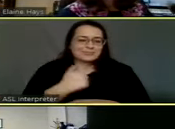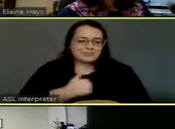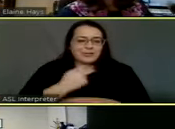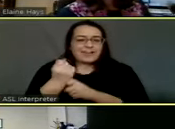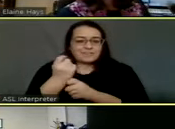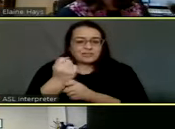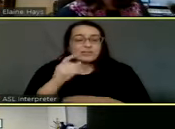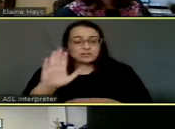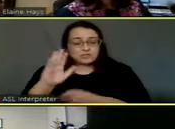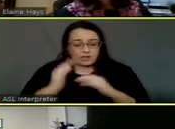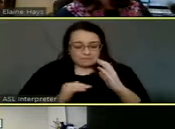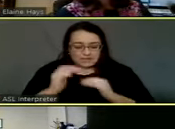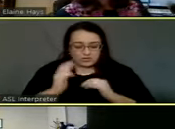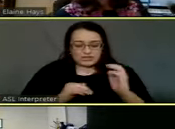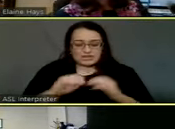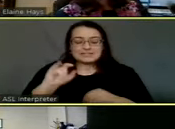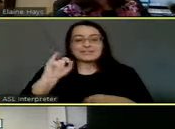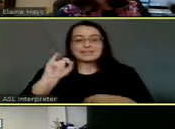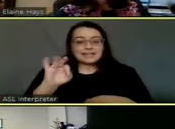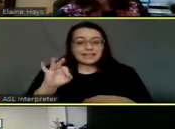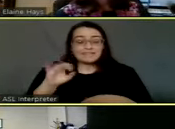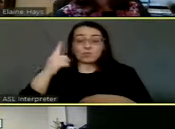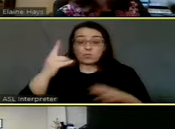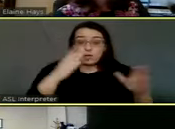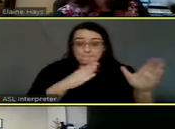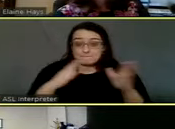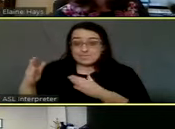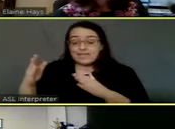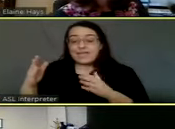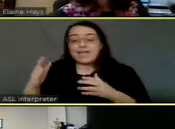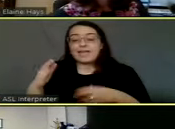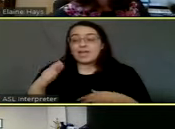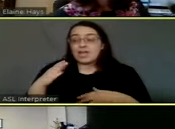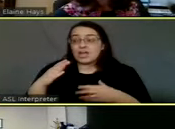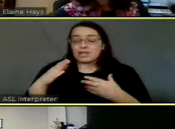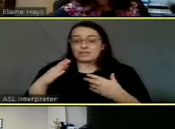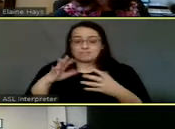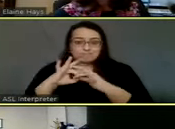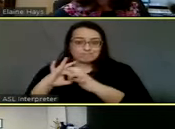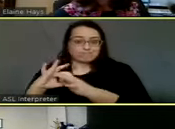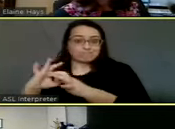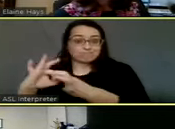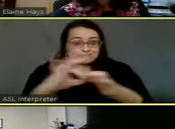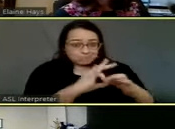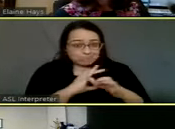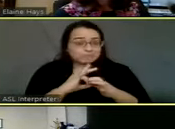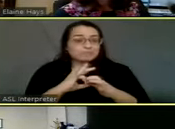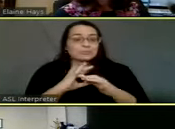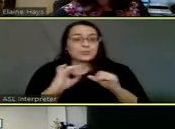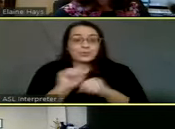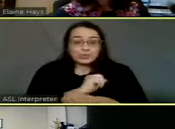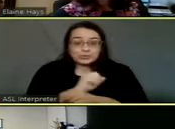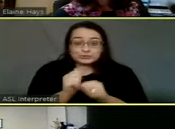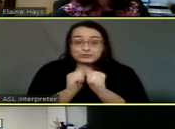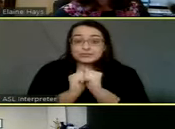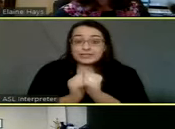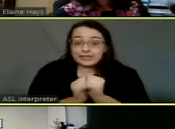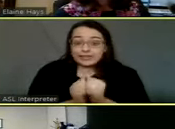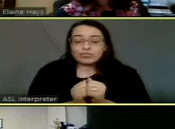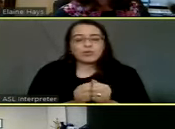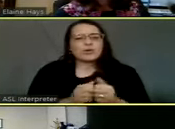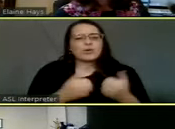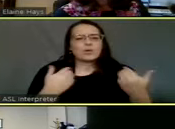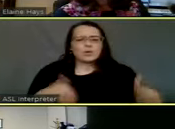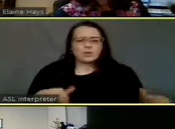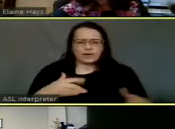But if they all had one plan and they knew they were all going in the same direction, um, think it, we would